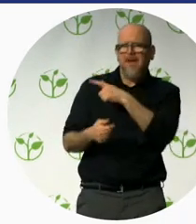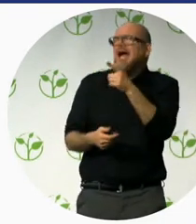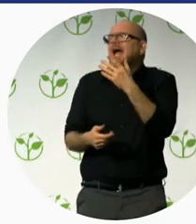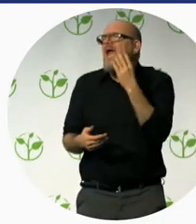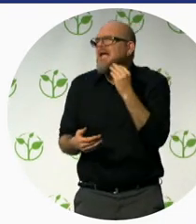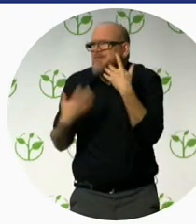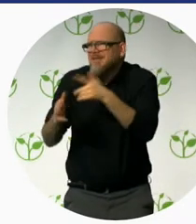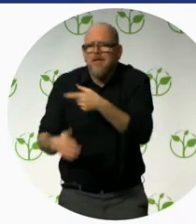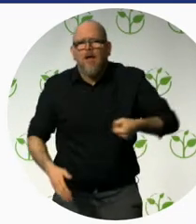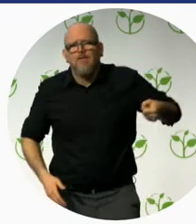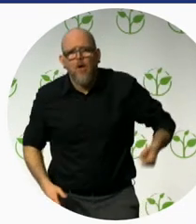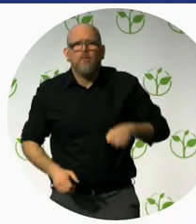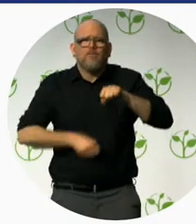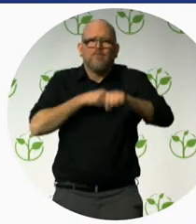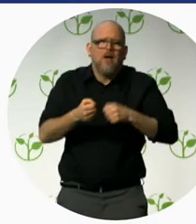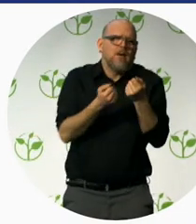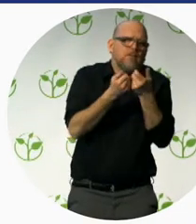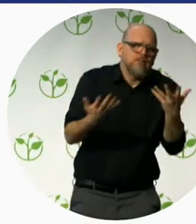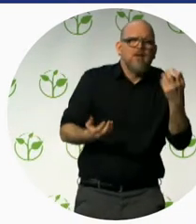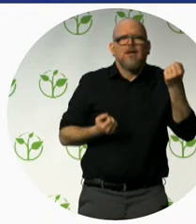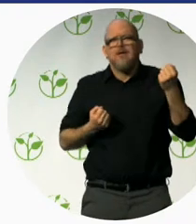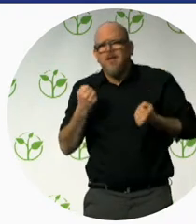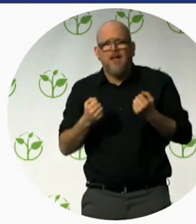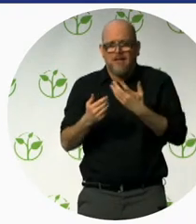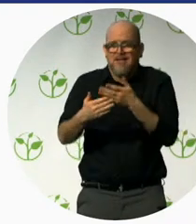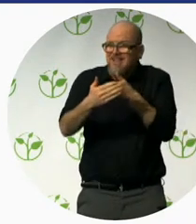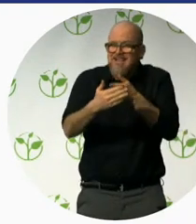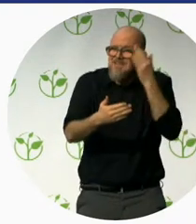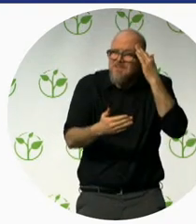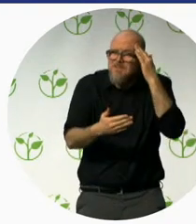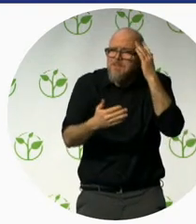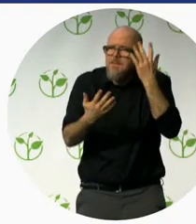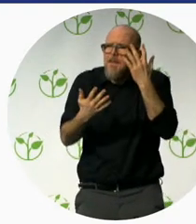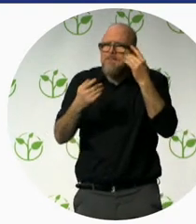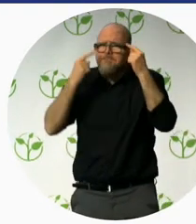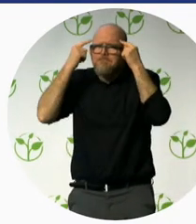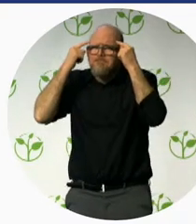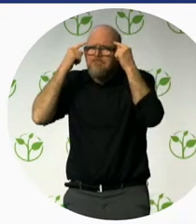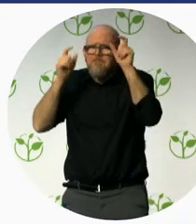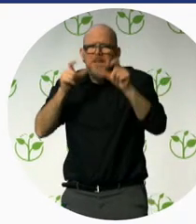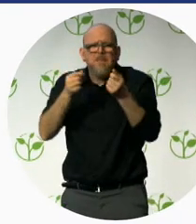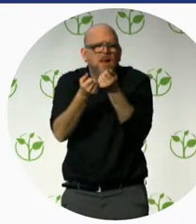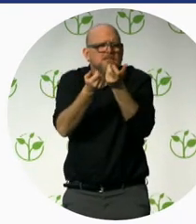anyway. But many people don't know the language when